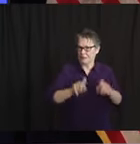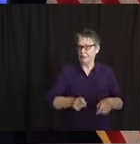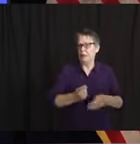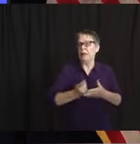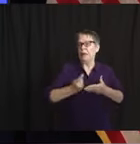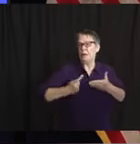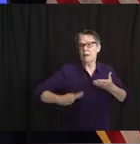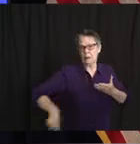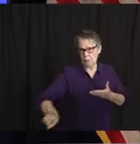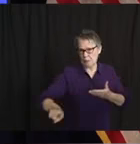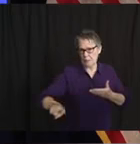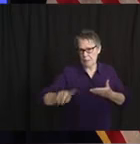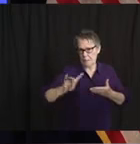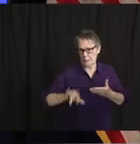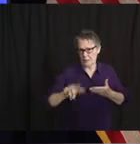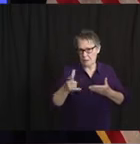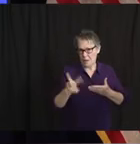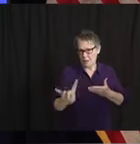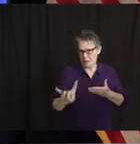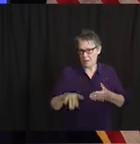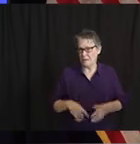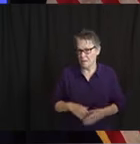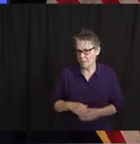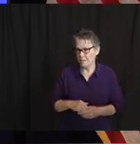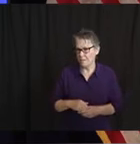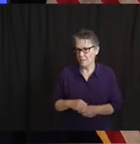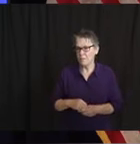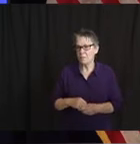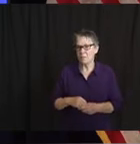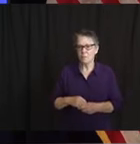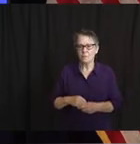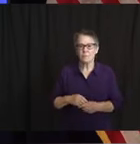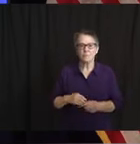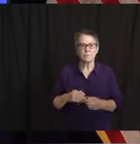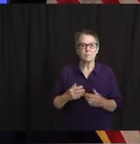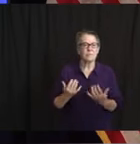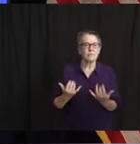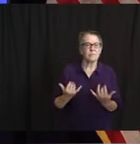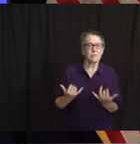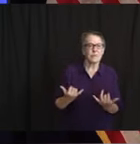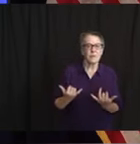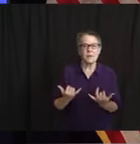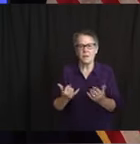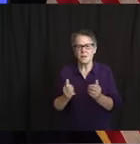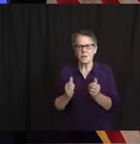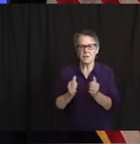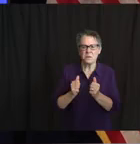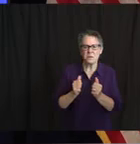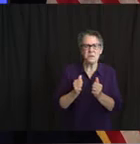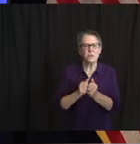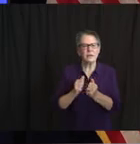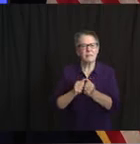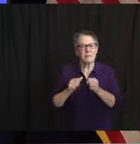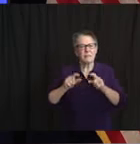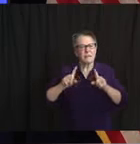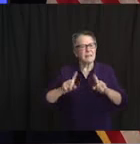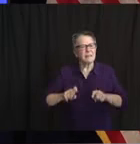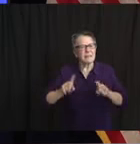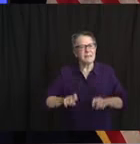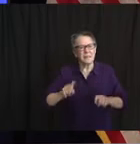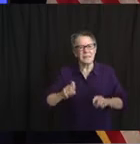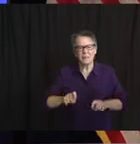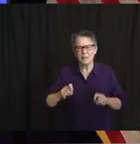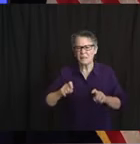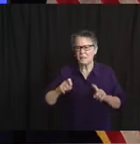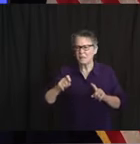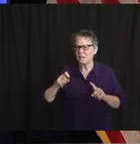is covering. I'm not sure what a test costs these days. Yeah, it's covered. I think the Medicaid CMS reimbursement rate is $100. that